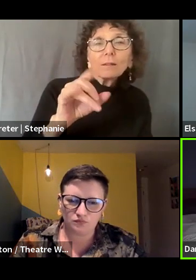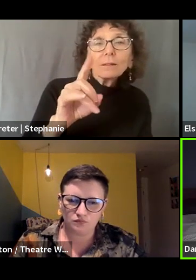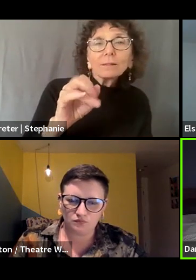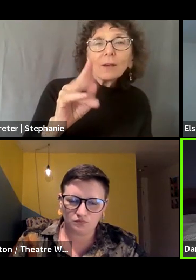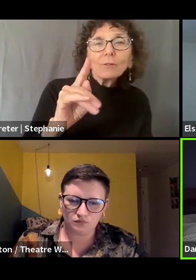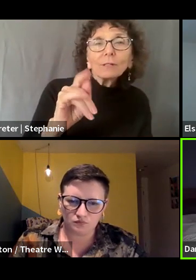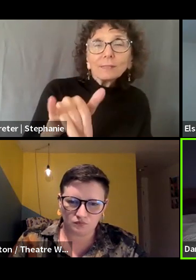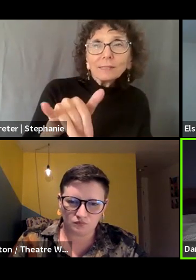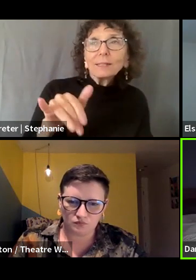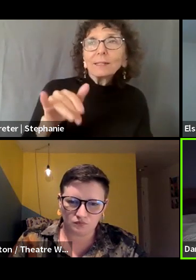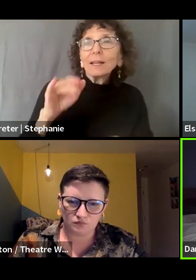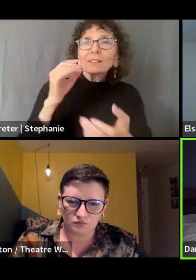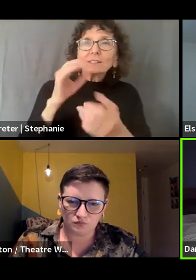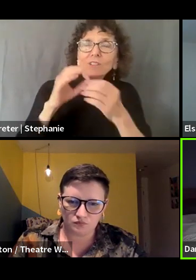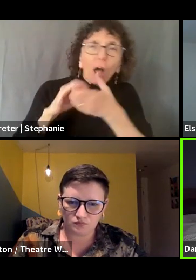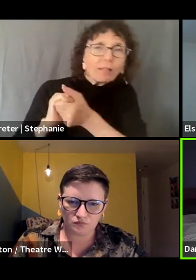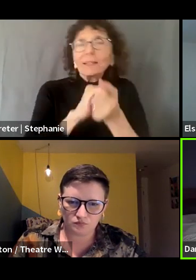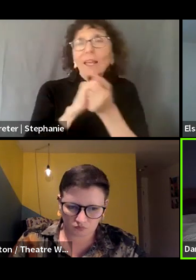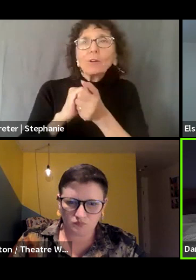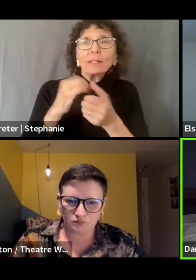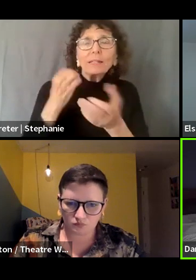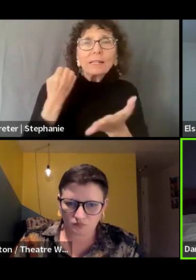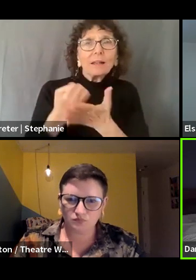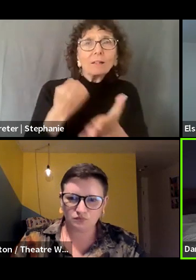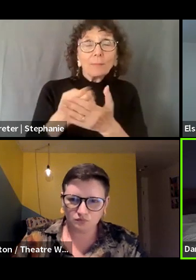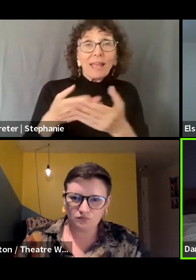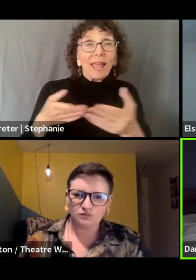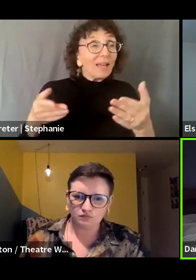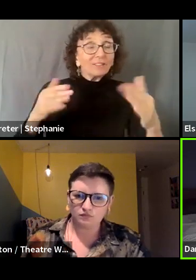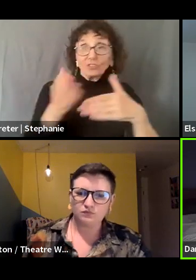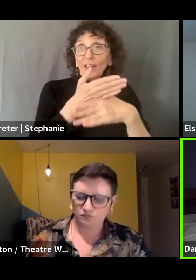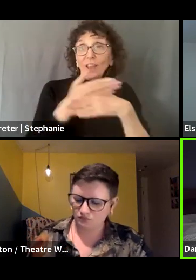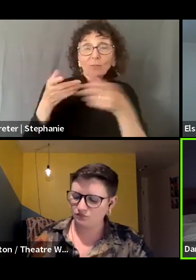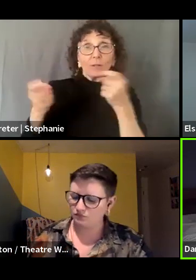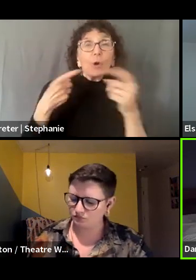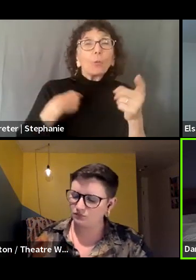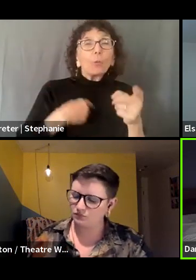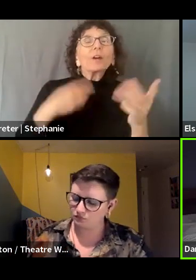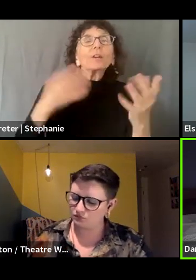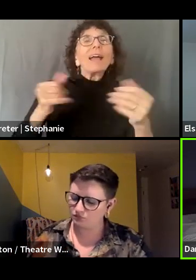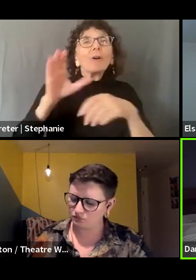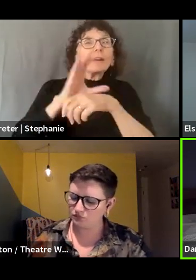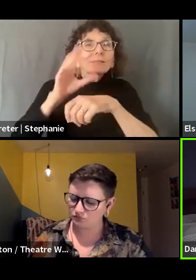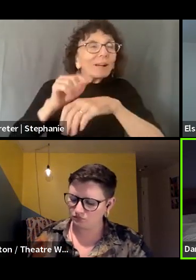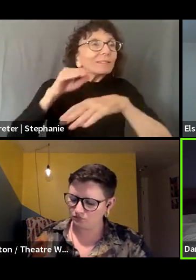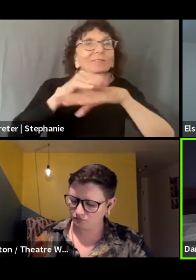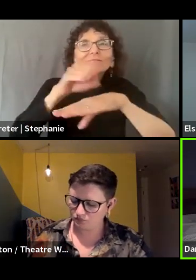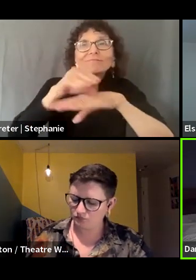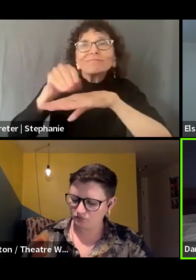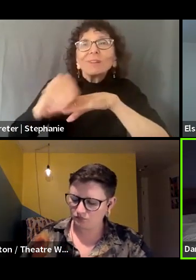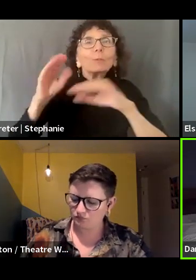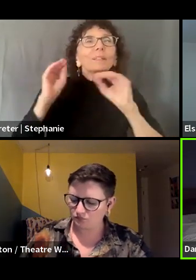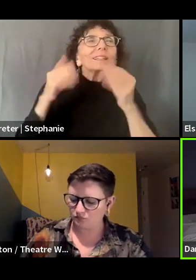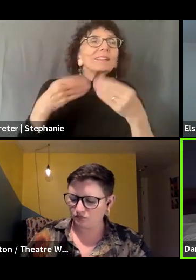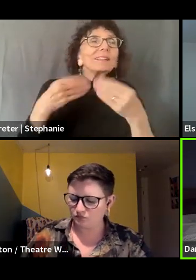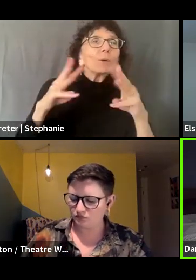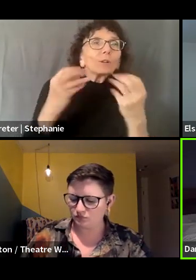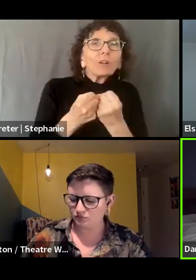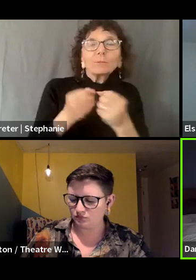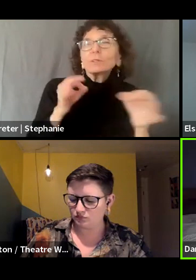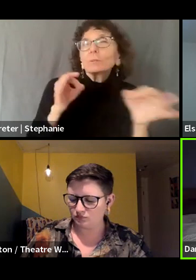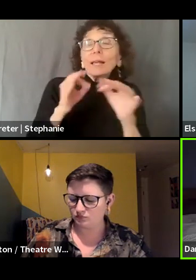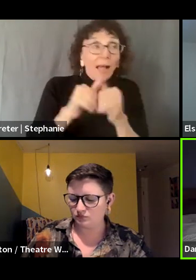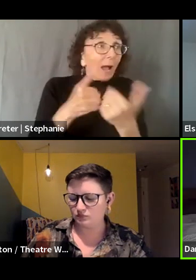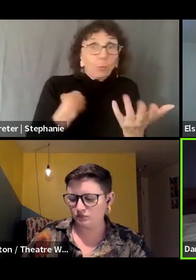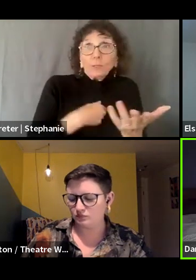democratic management has grown, we've also started sharing our wisdom through consulting work and workshops and things like that, um, around how we do those practices,